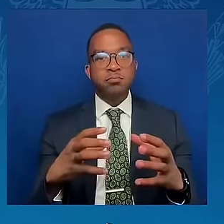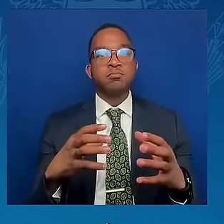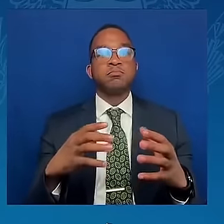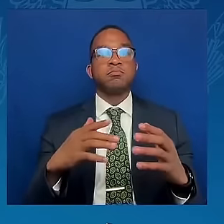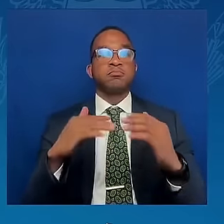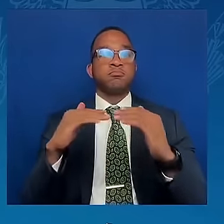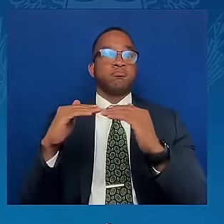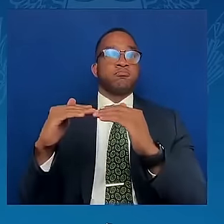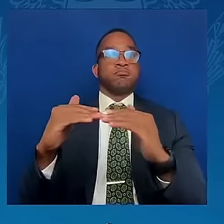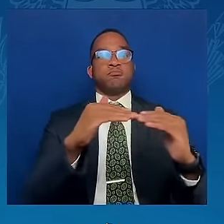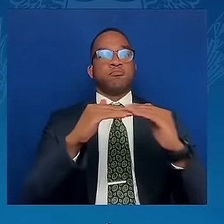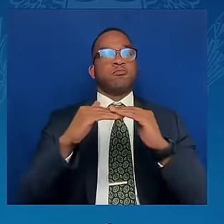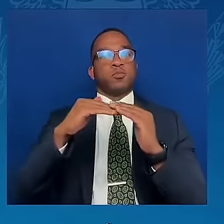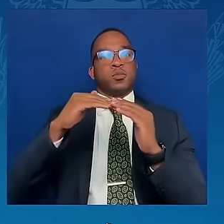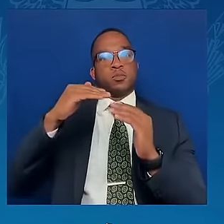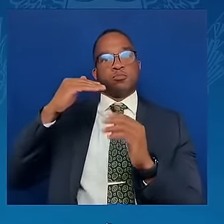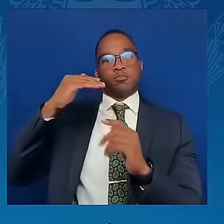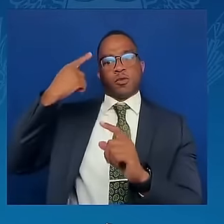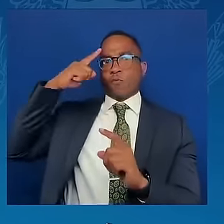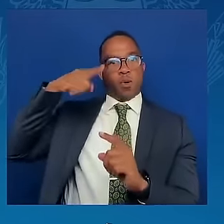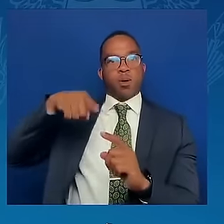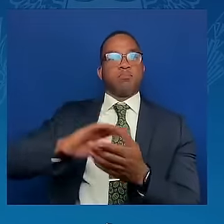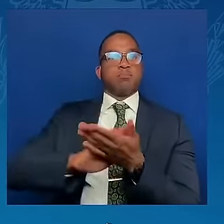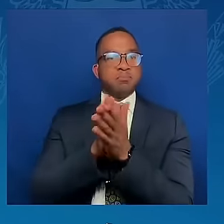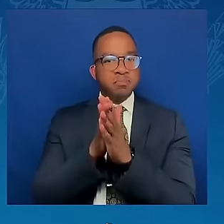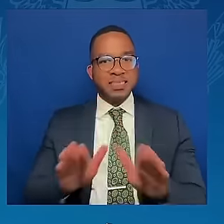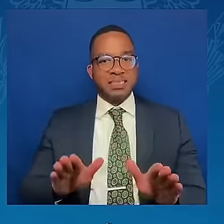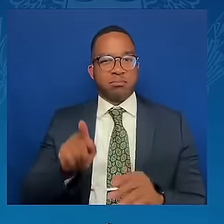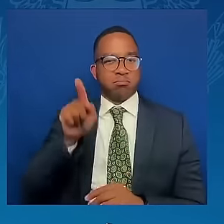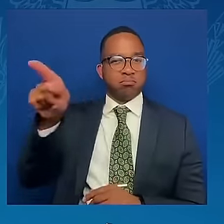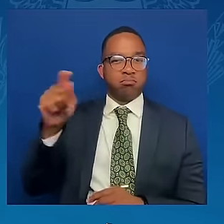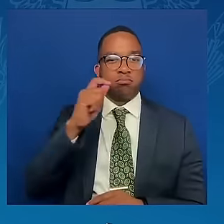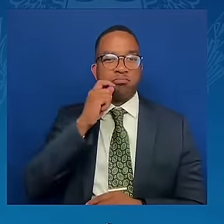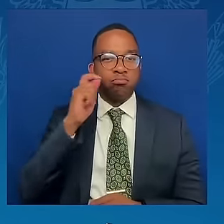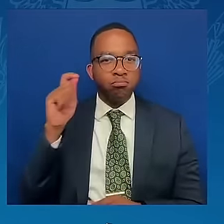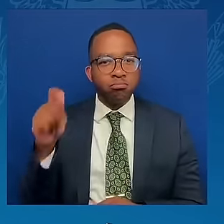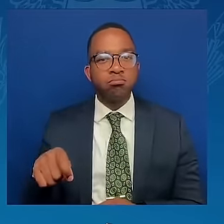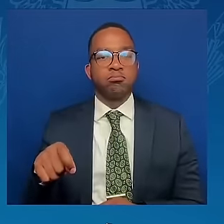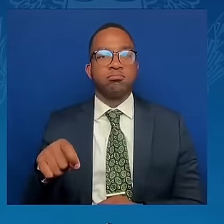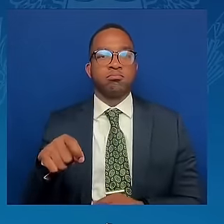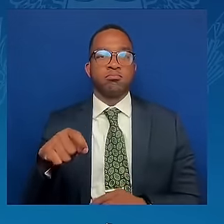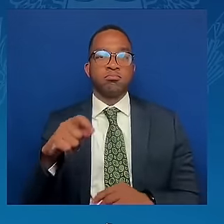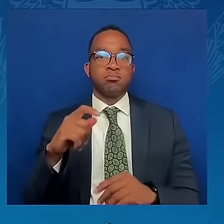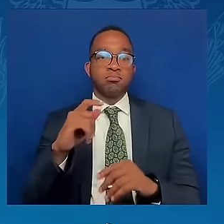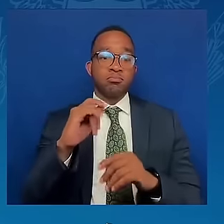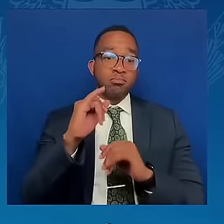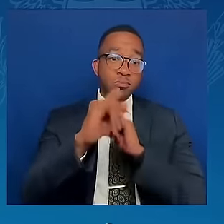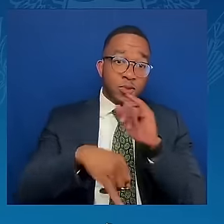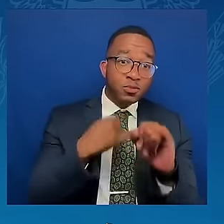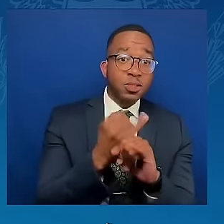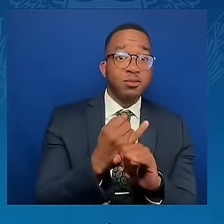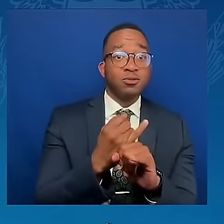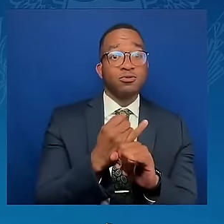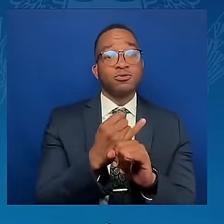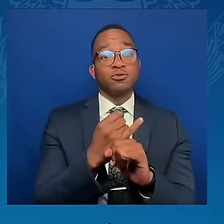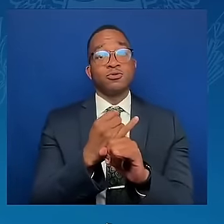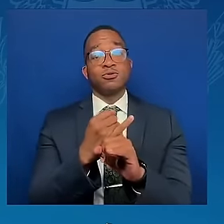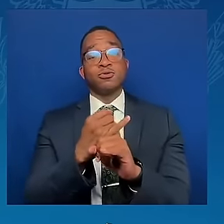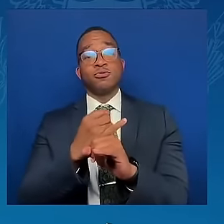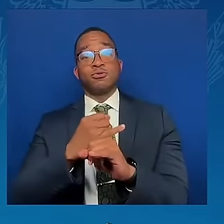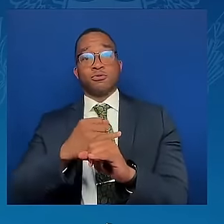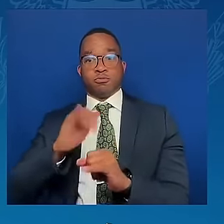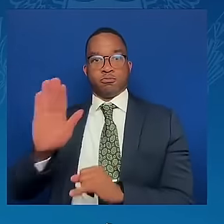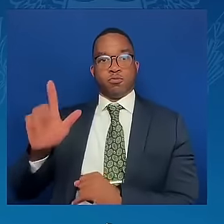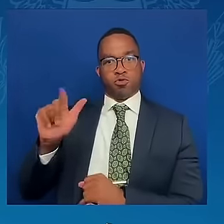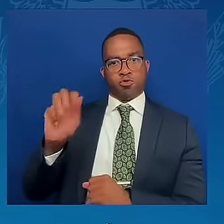the UN Charter. To develop a common understanding on how to take concrete